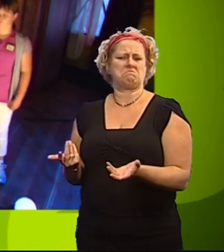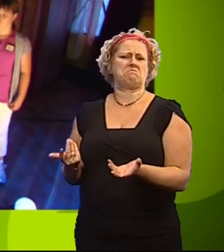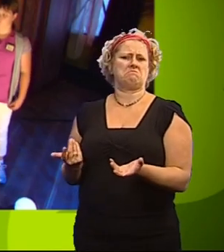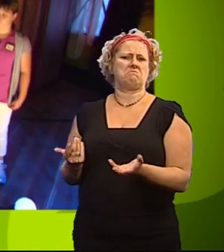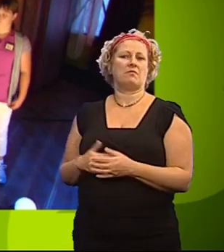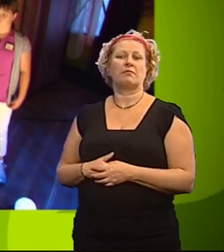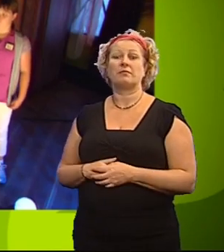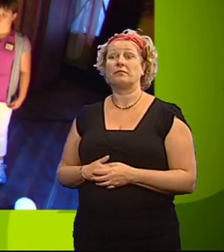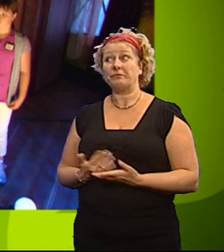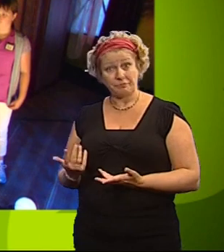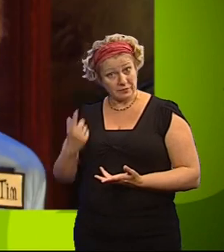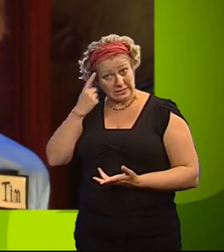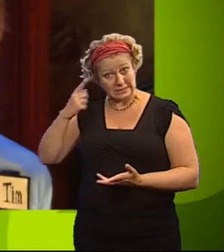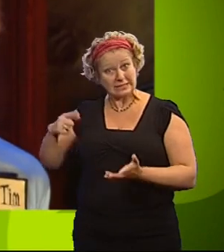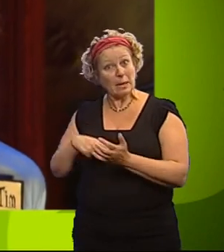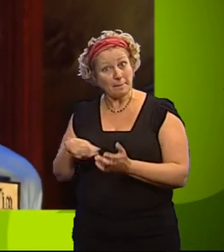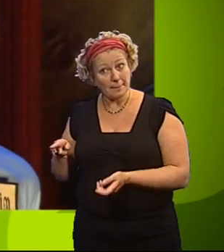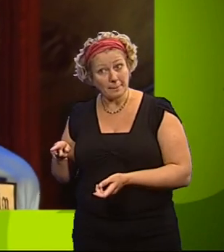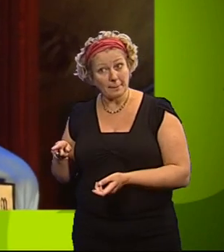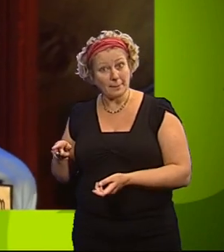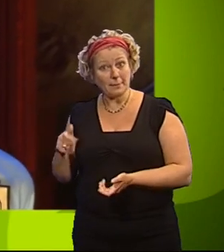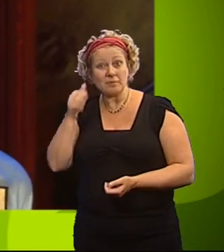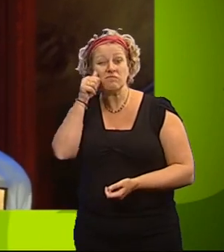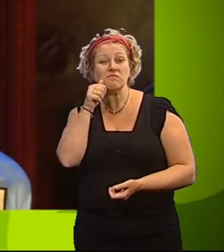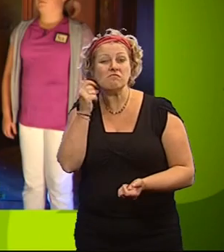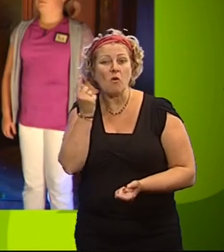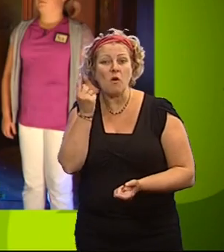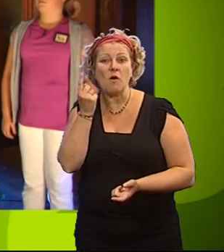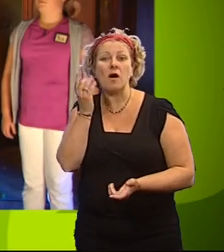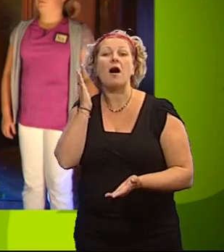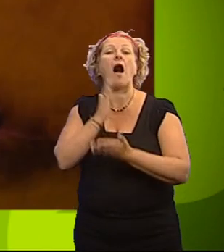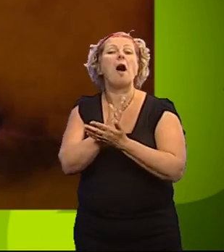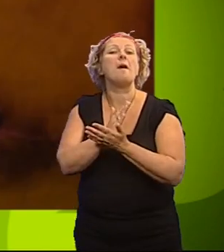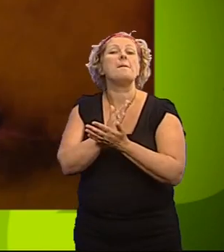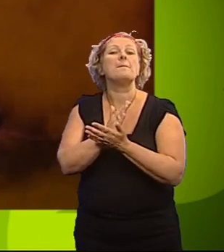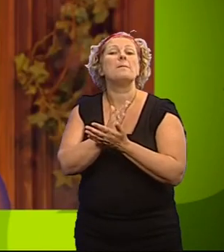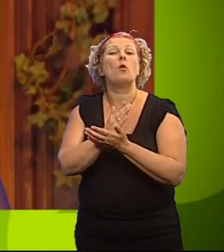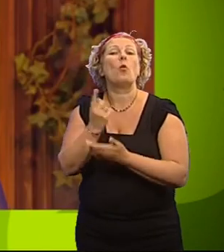You voted for Tim. The saboteur was in fact...